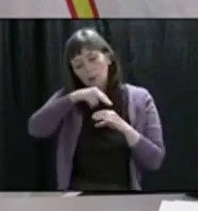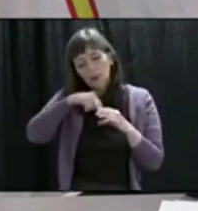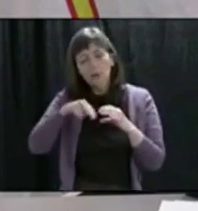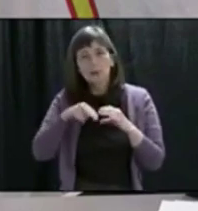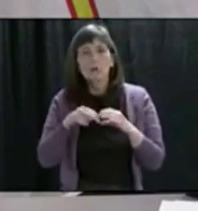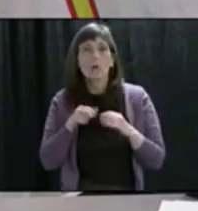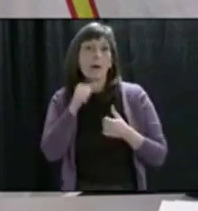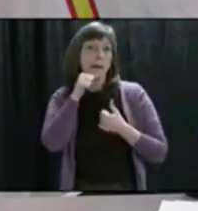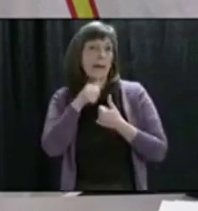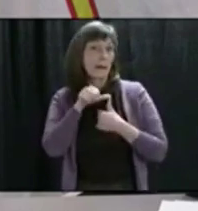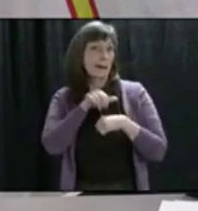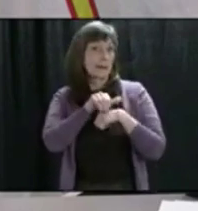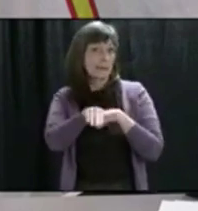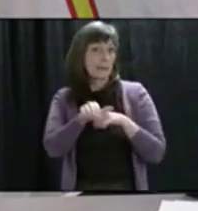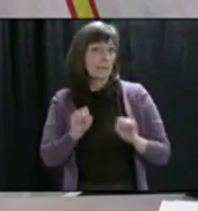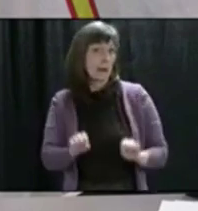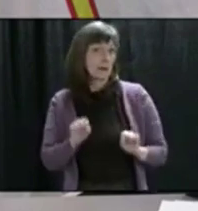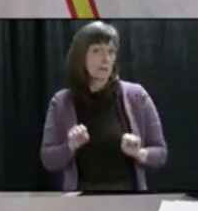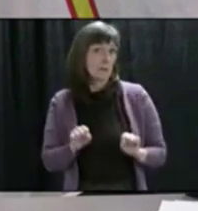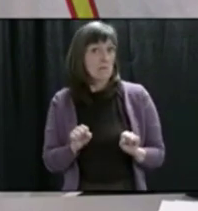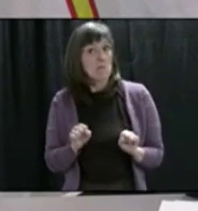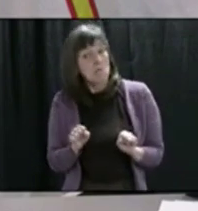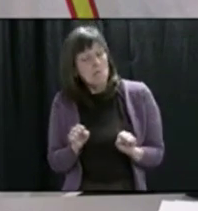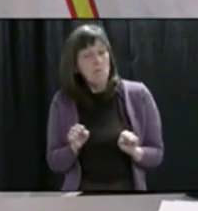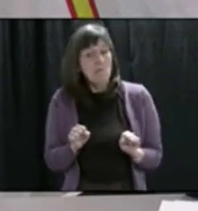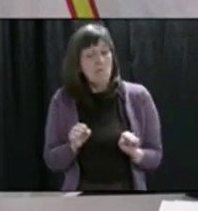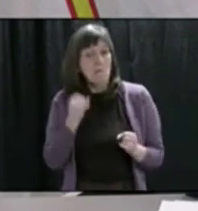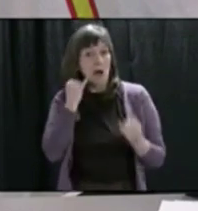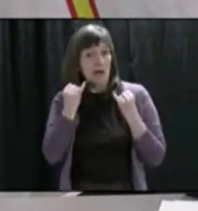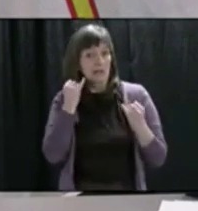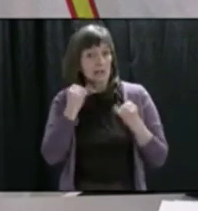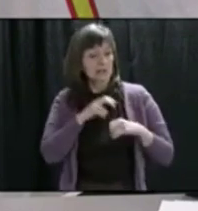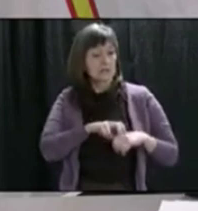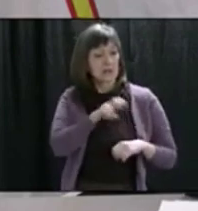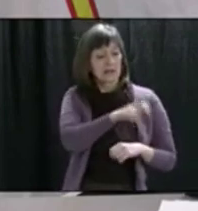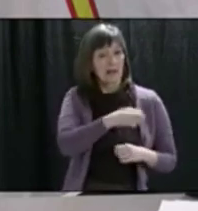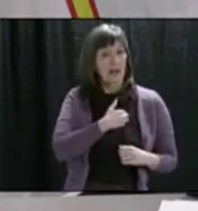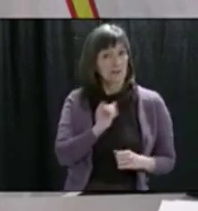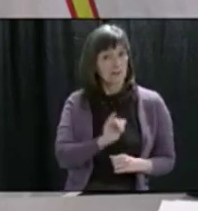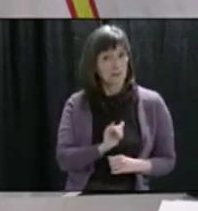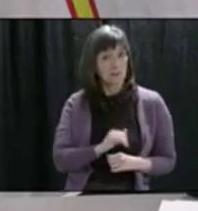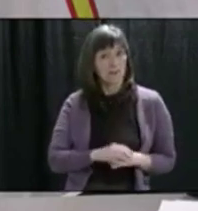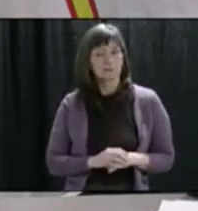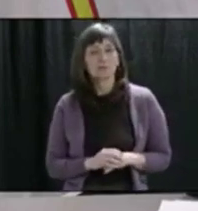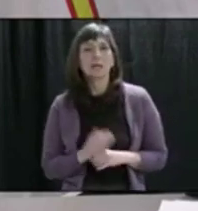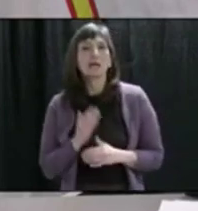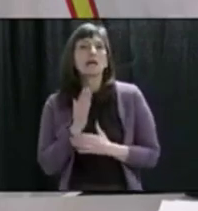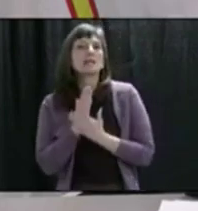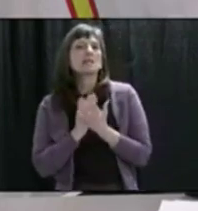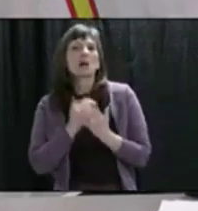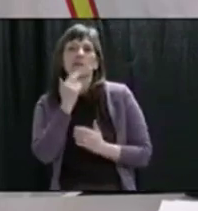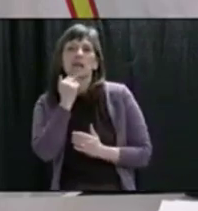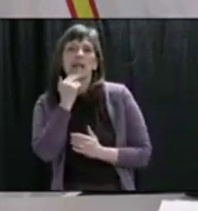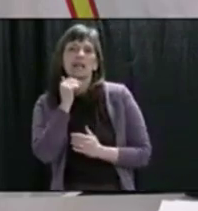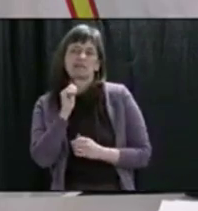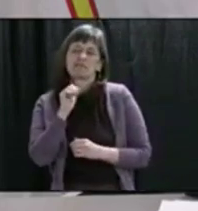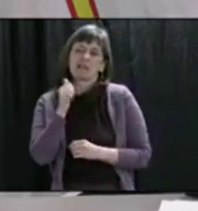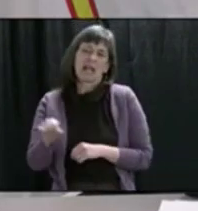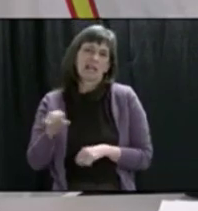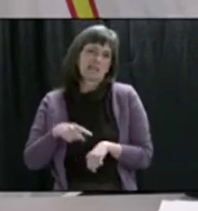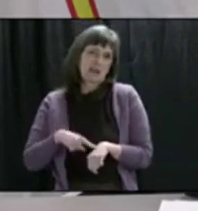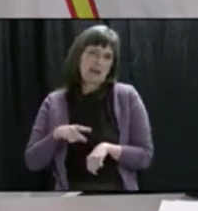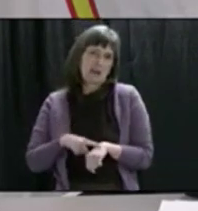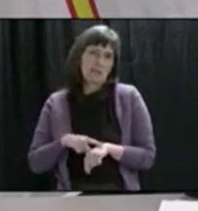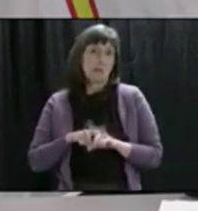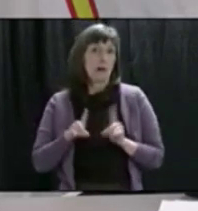write a personal letter. I think that's pretty cool. You can get some sweets, sure, almost any time during the year, but